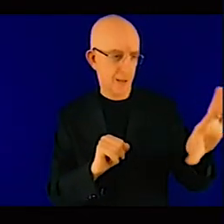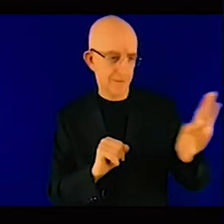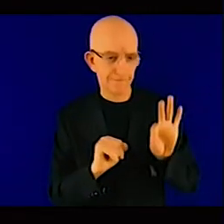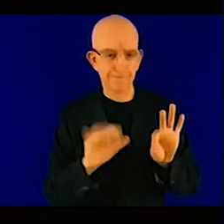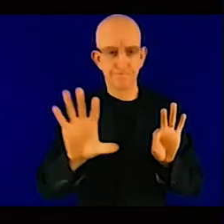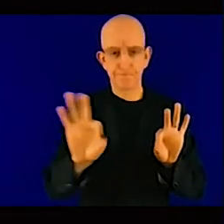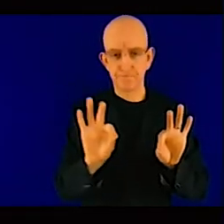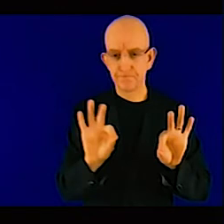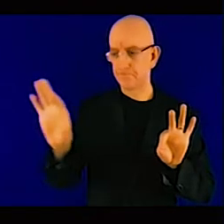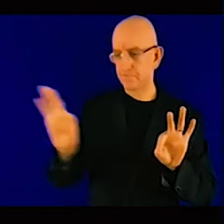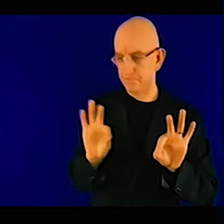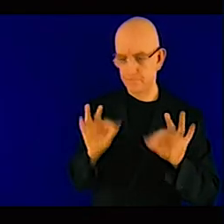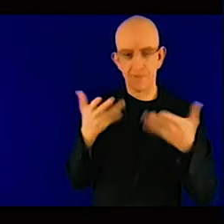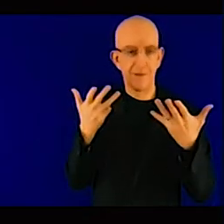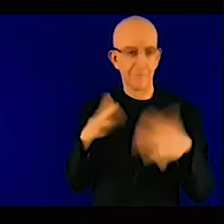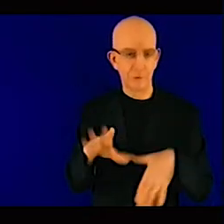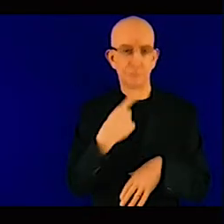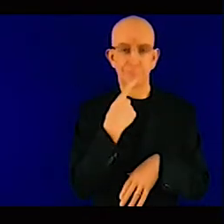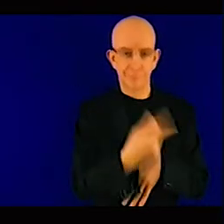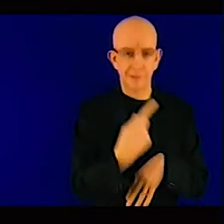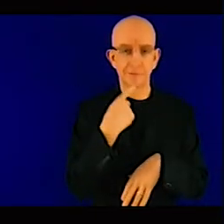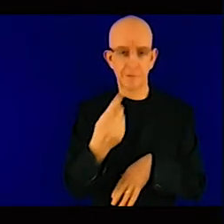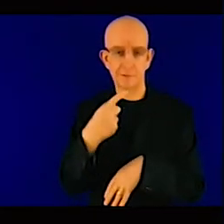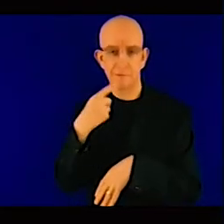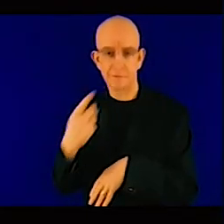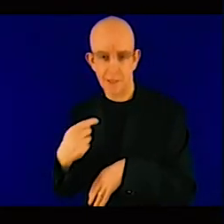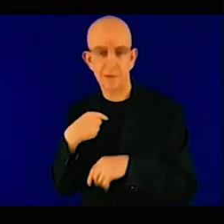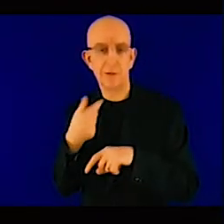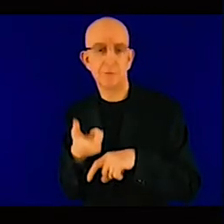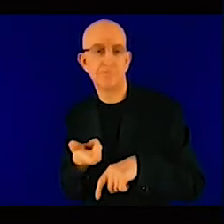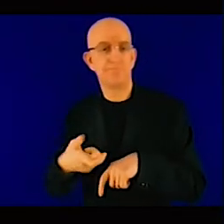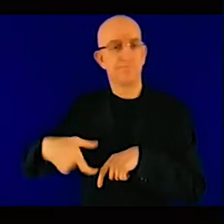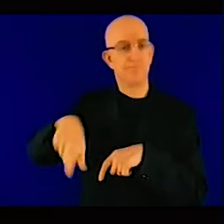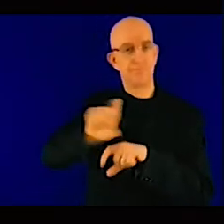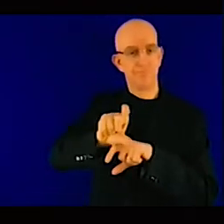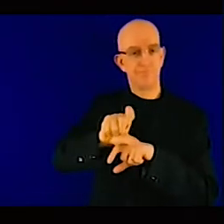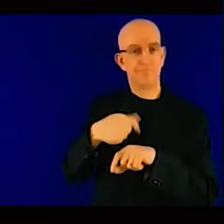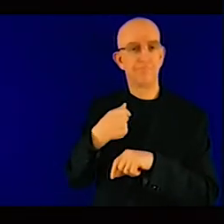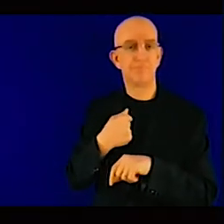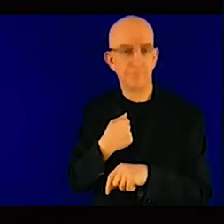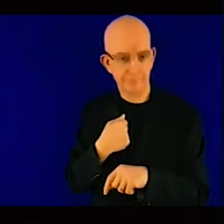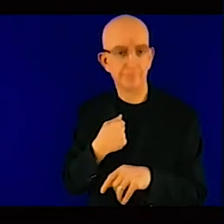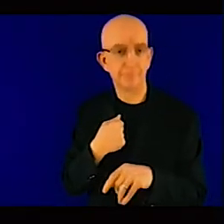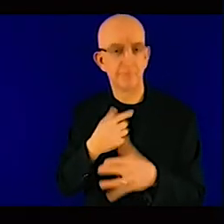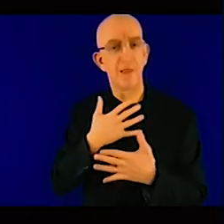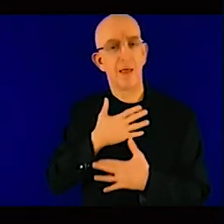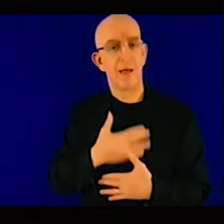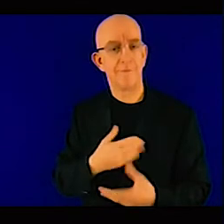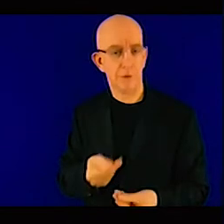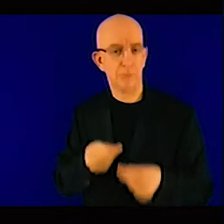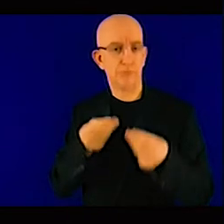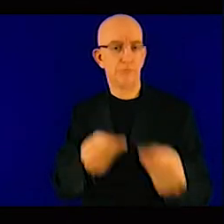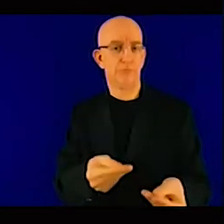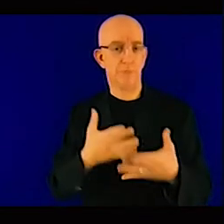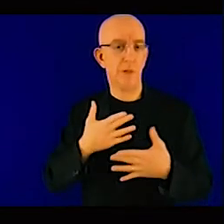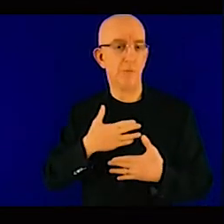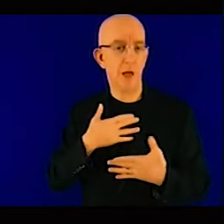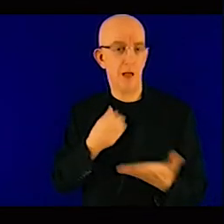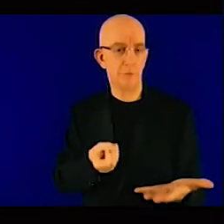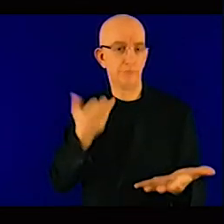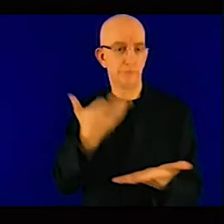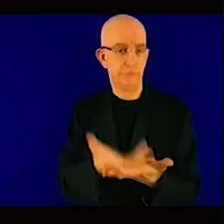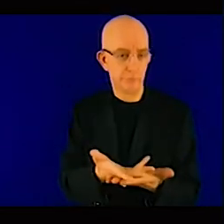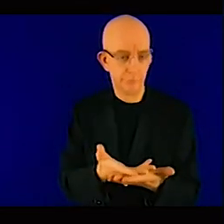retained two main messages. The first being that the priority for the majority of African